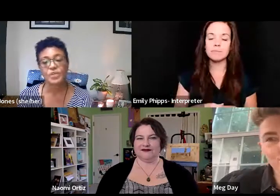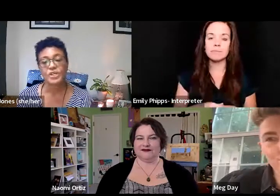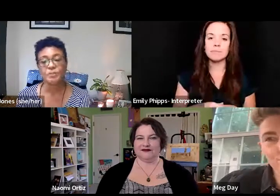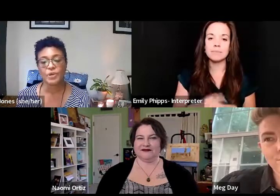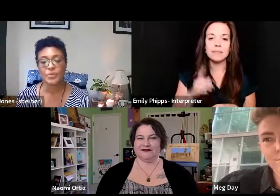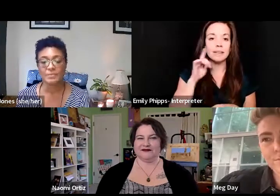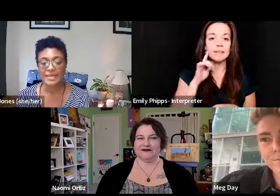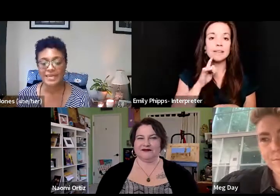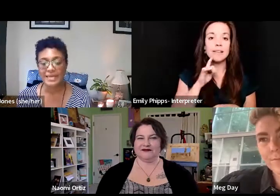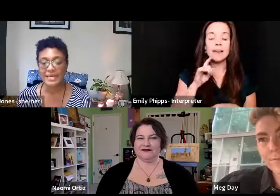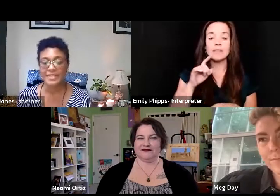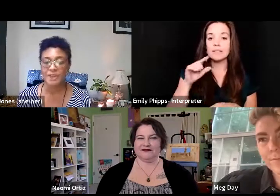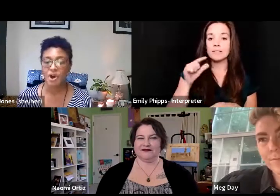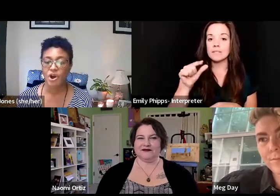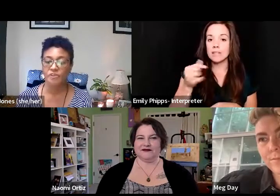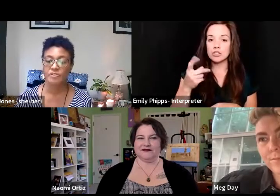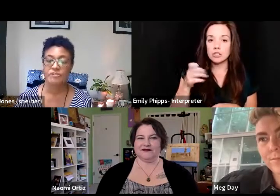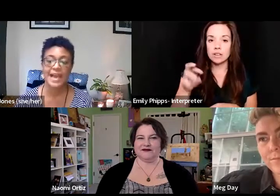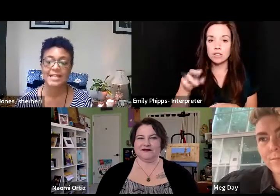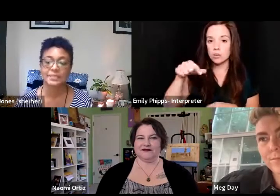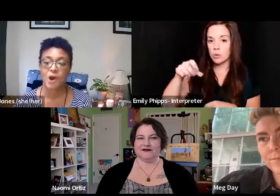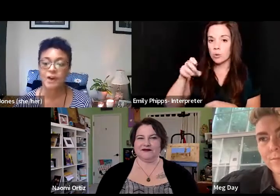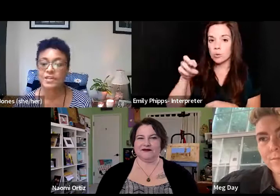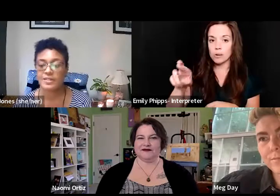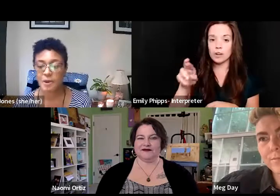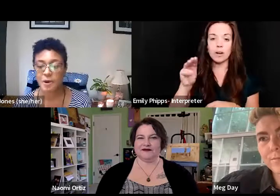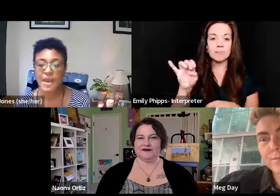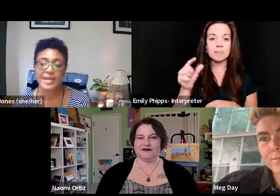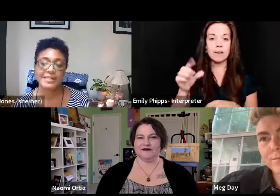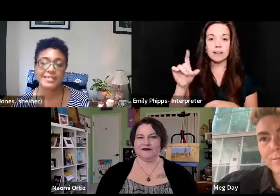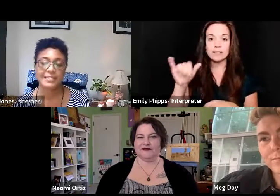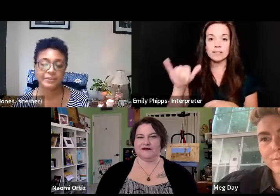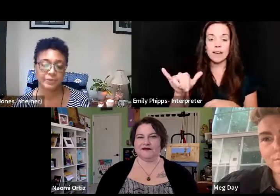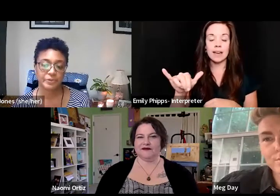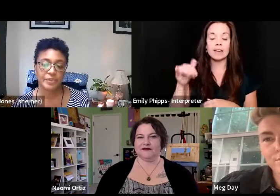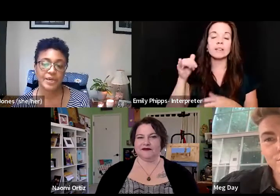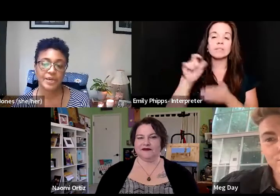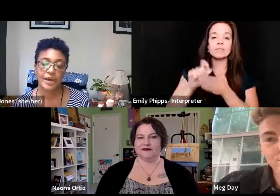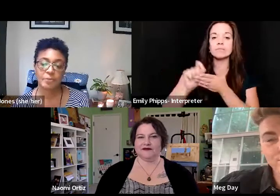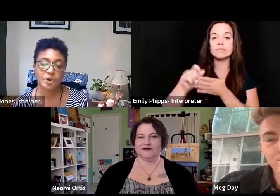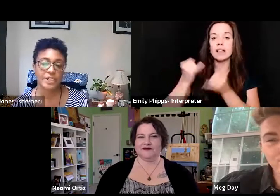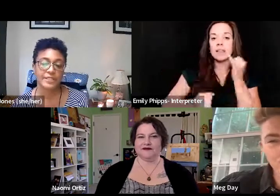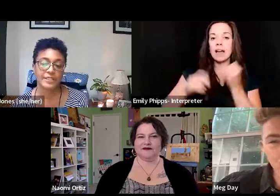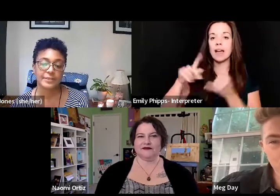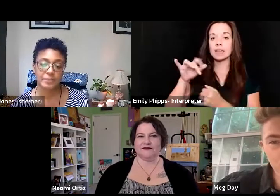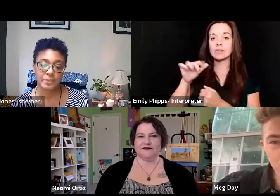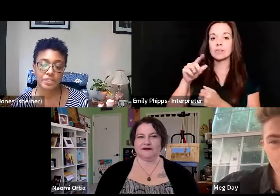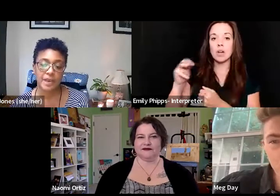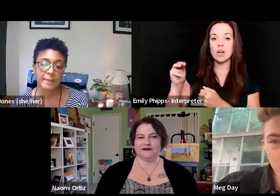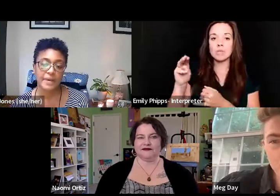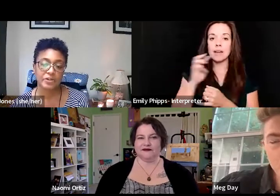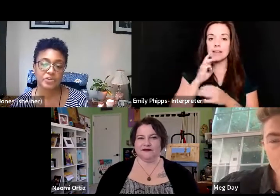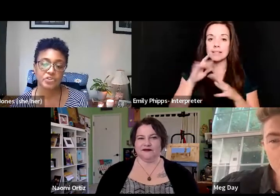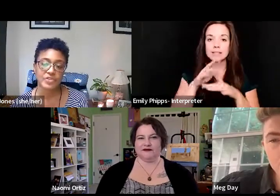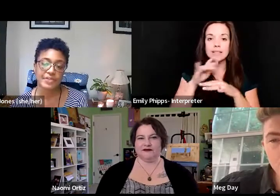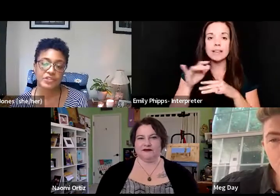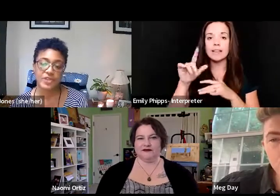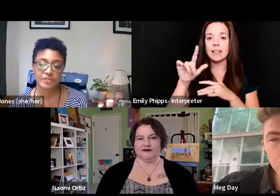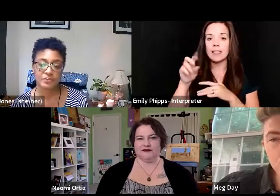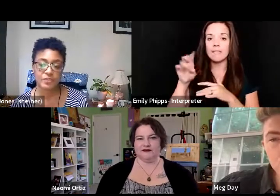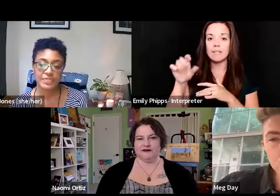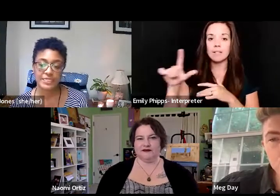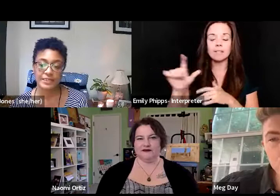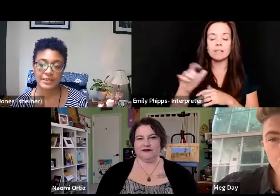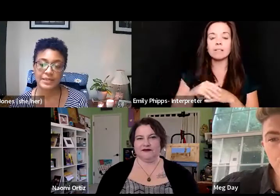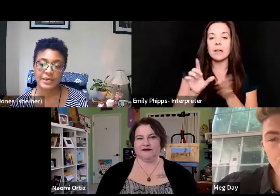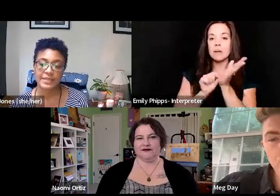gender, queer poet Meg Day is the author of Last Psalm at Sea Level, published by Beryl Street in